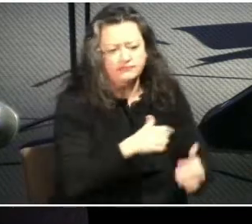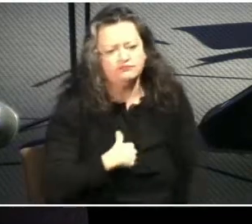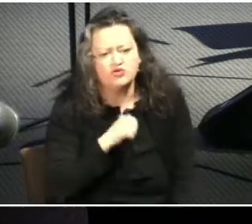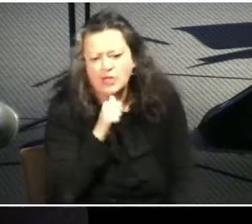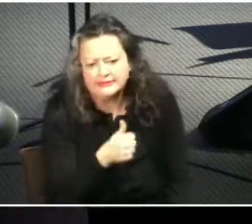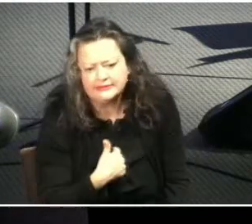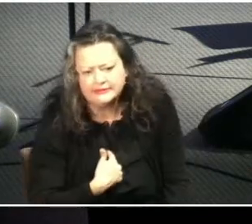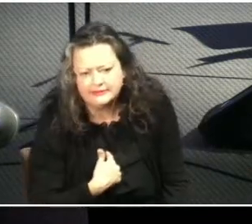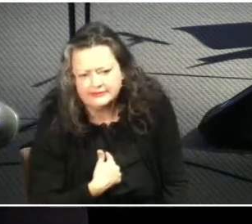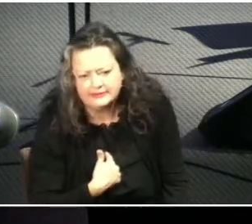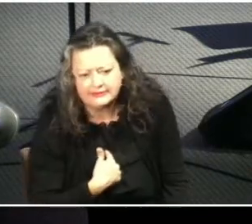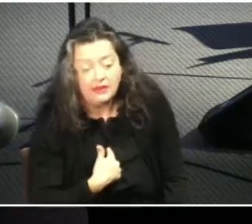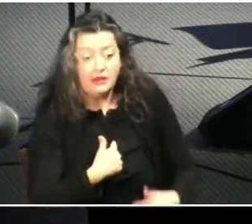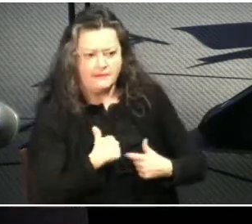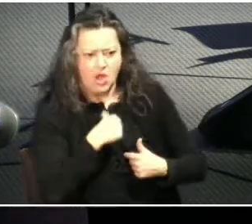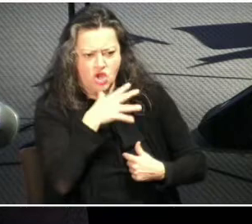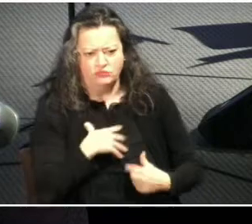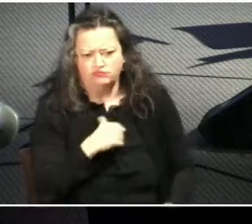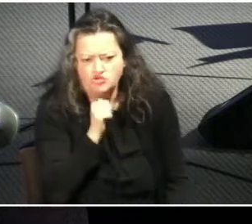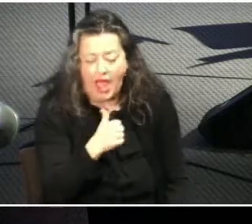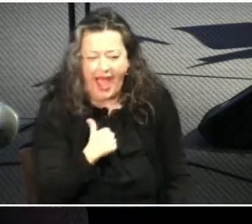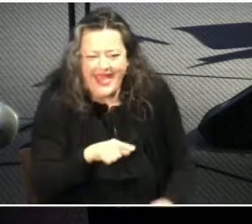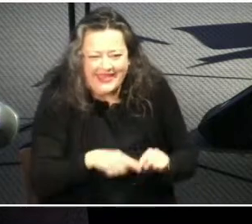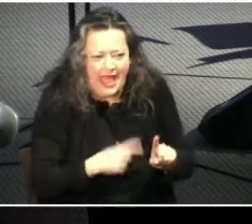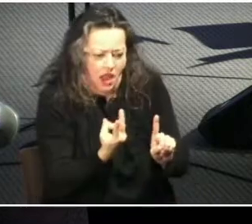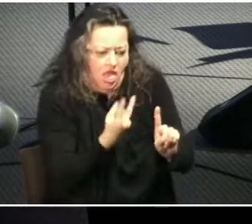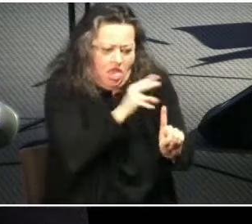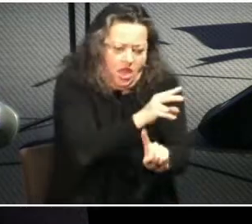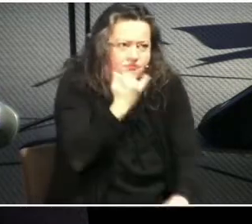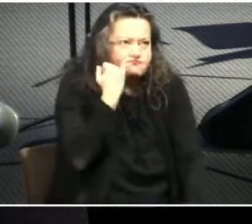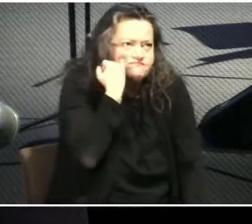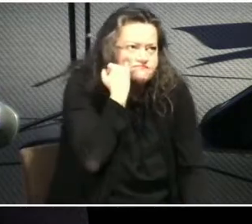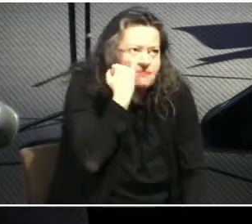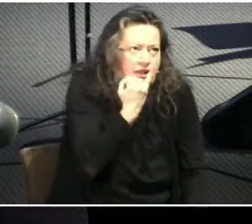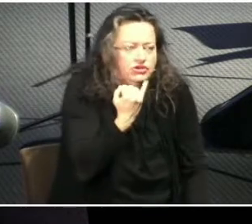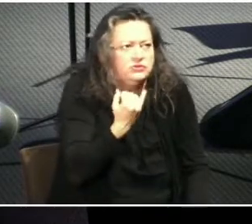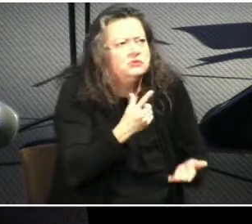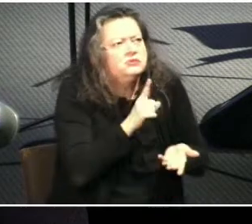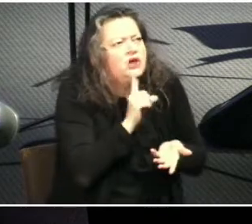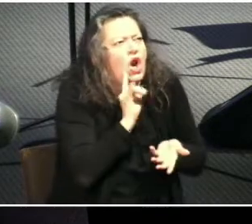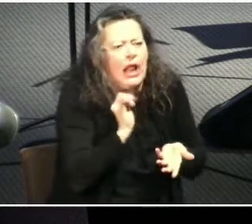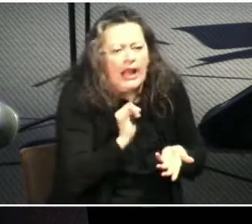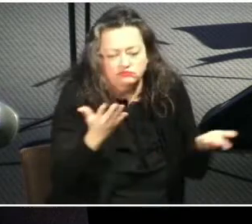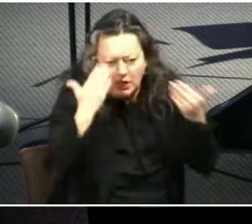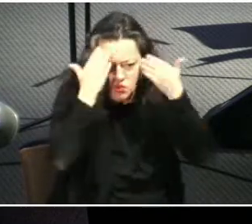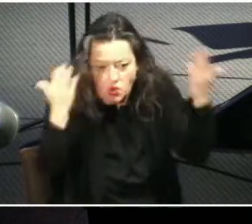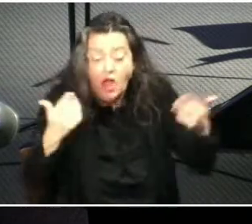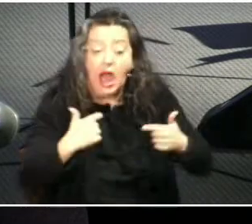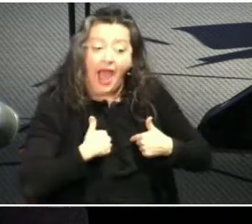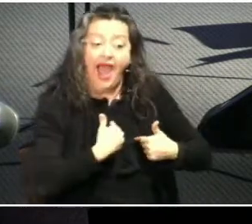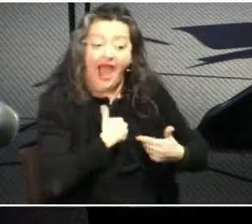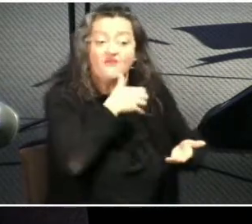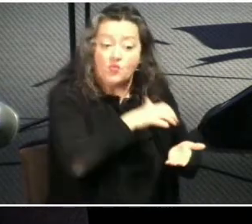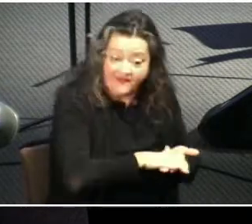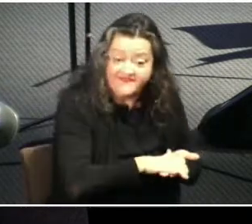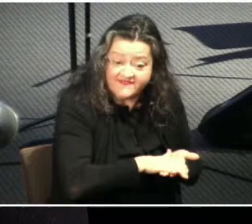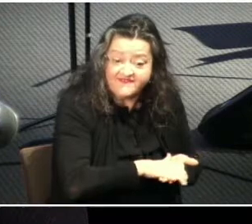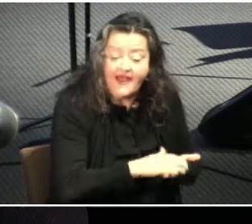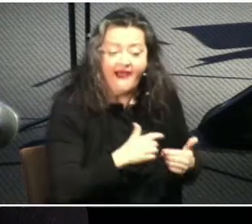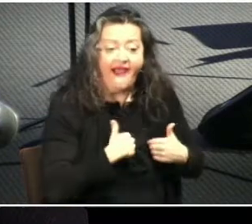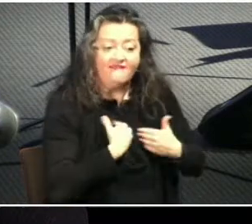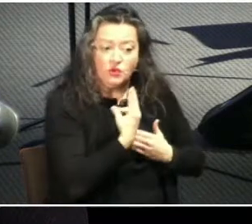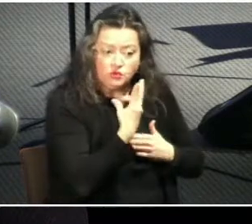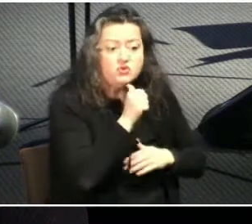female i'm not a female now i do have two daughters and a wife who have helped me gain some